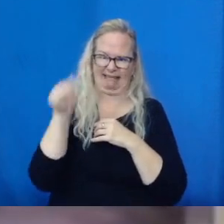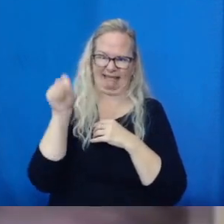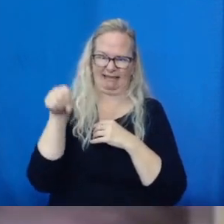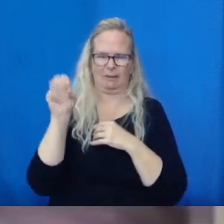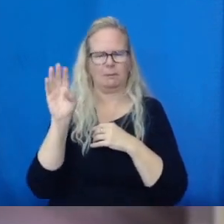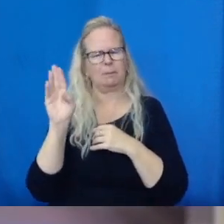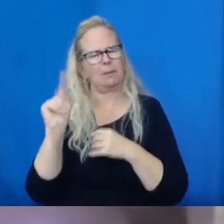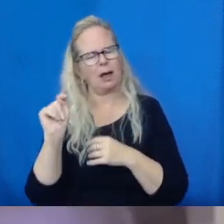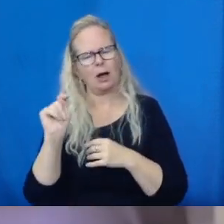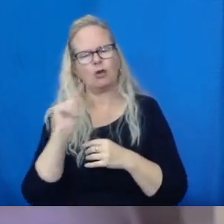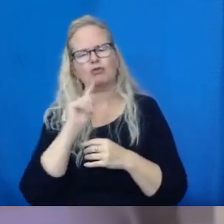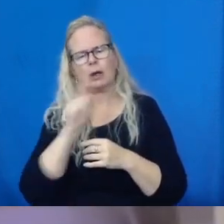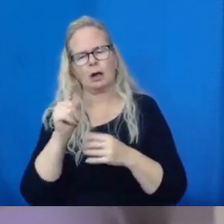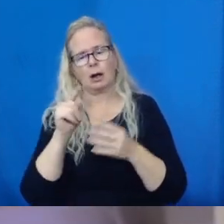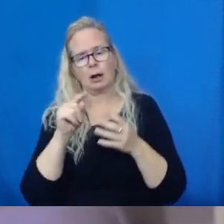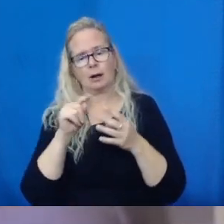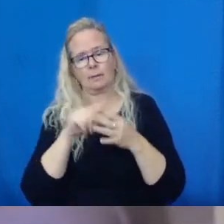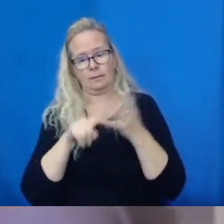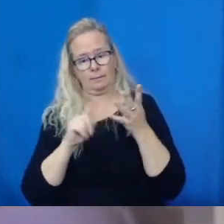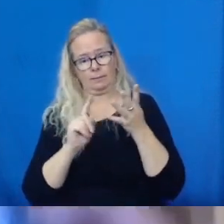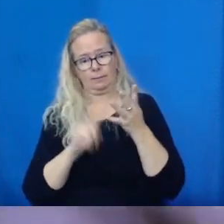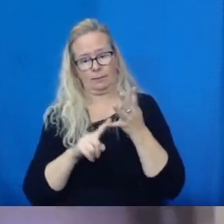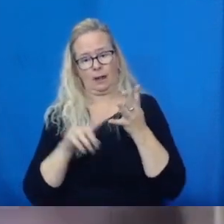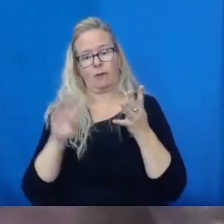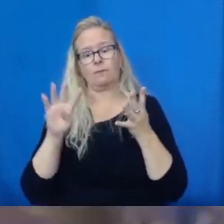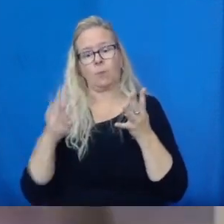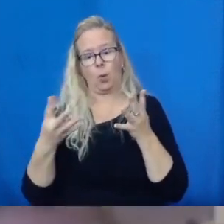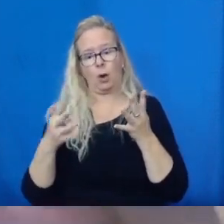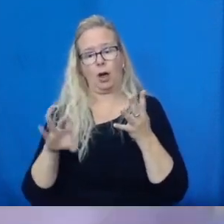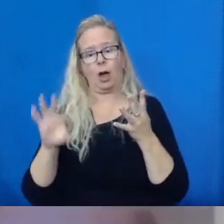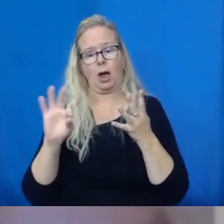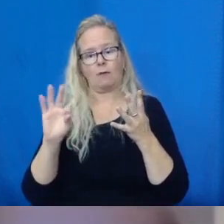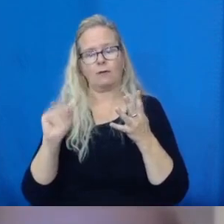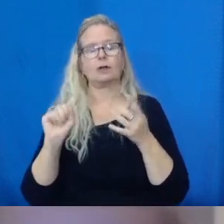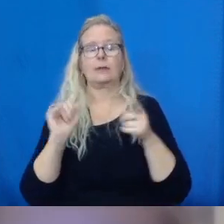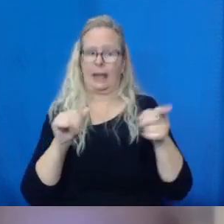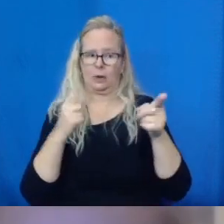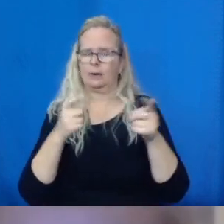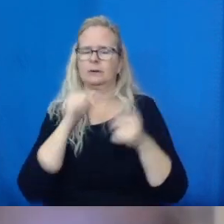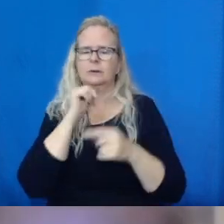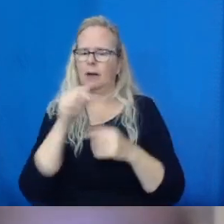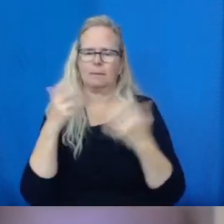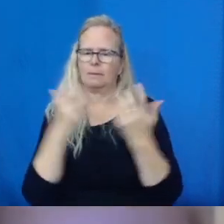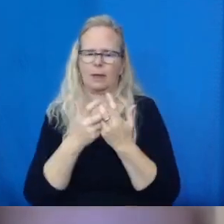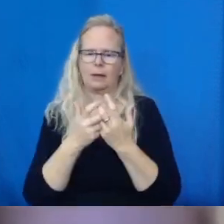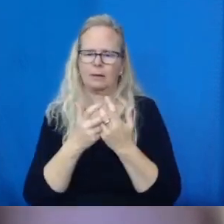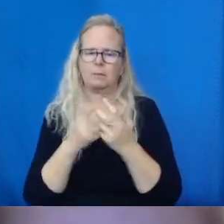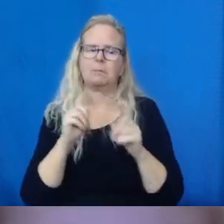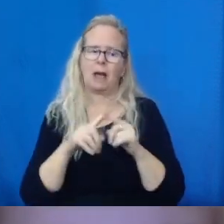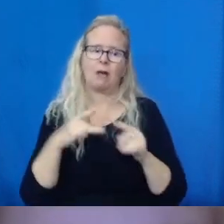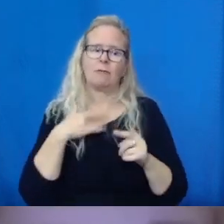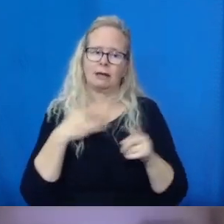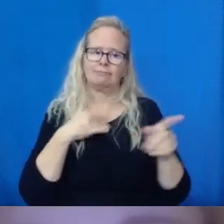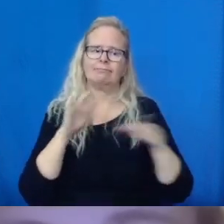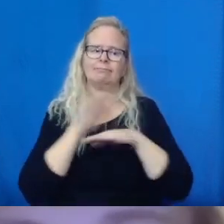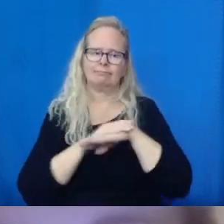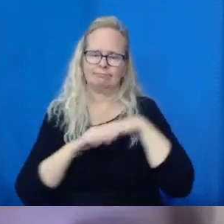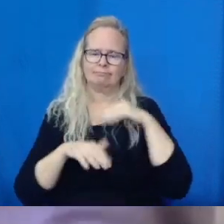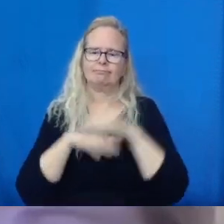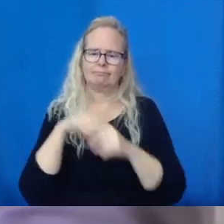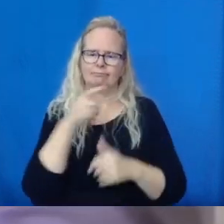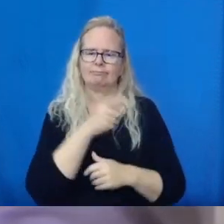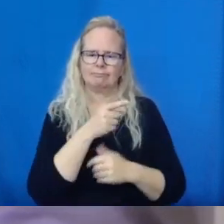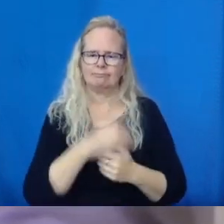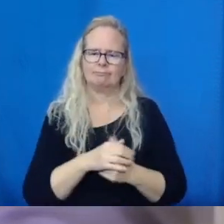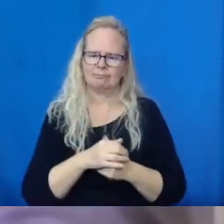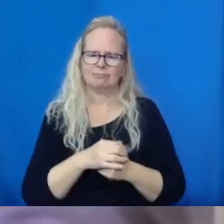looking silly. I love it so very, very much, Dr. McDonald, and especially with that fourth F of fashion. I'm going